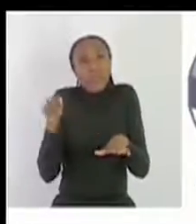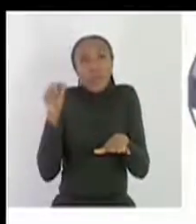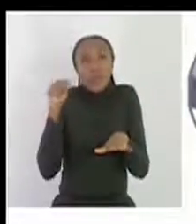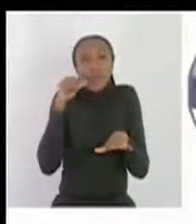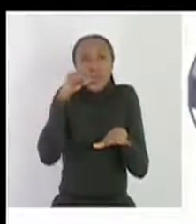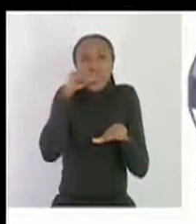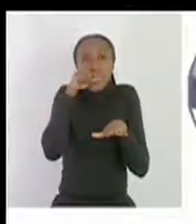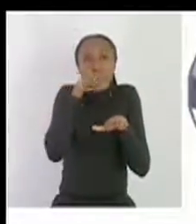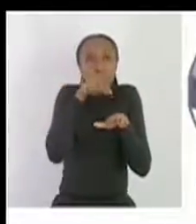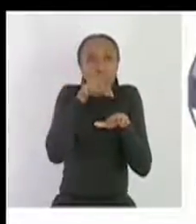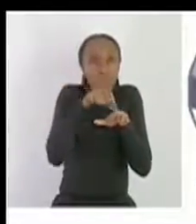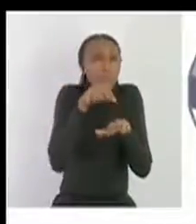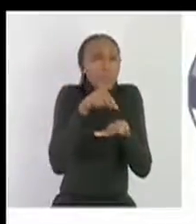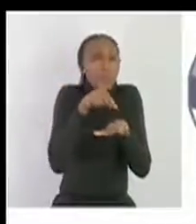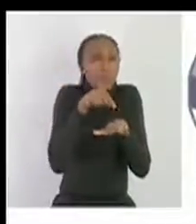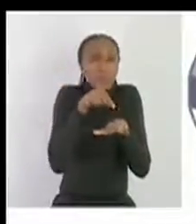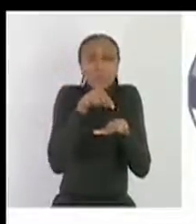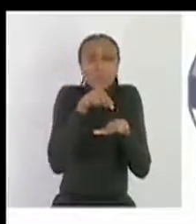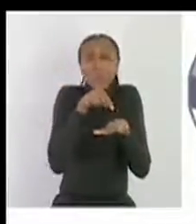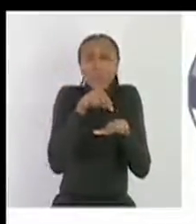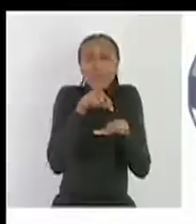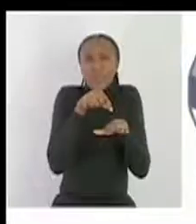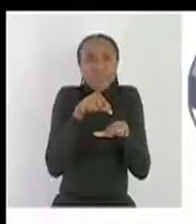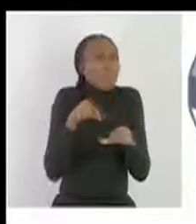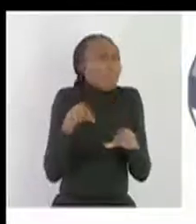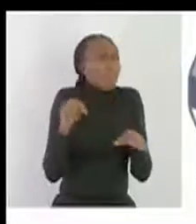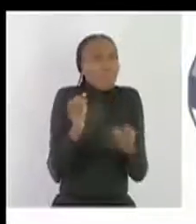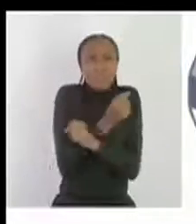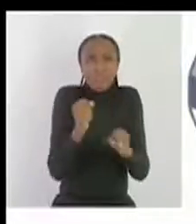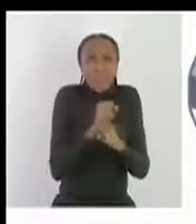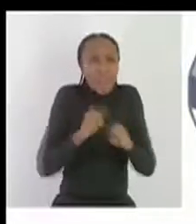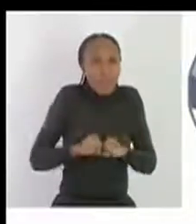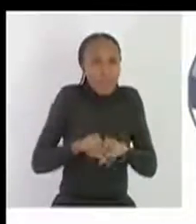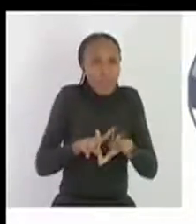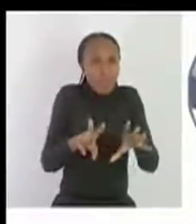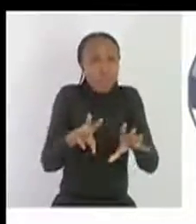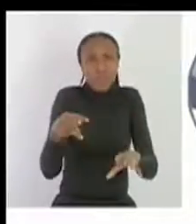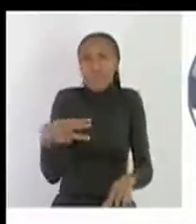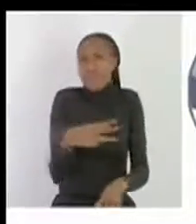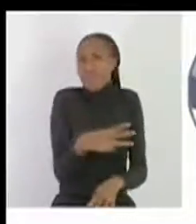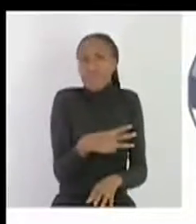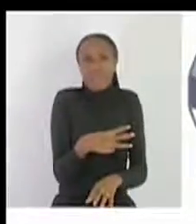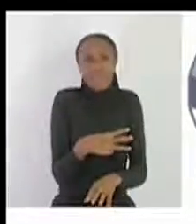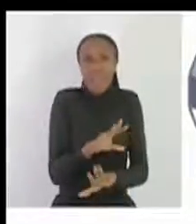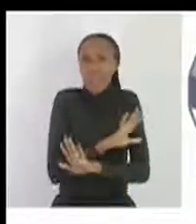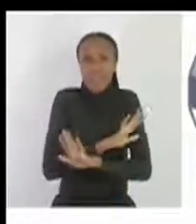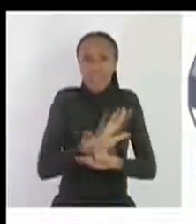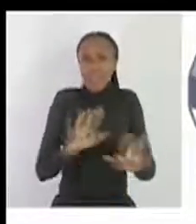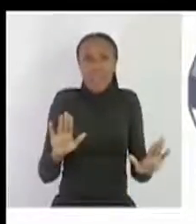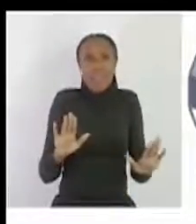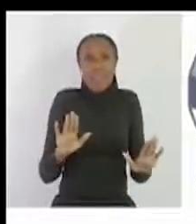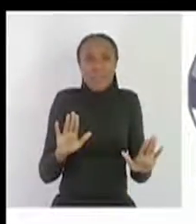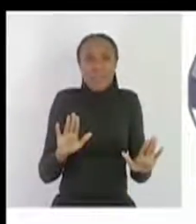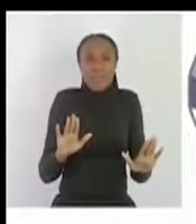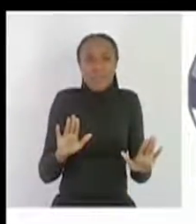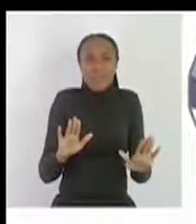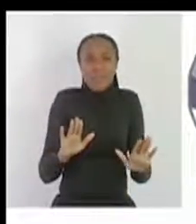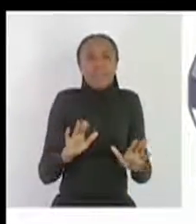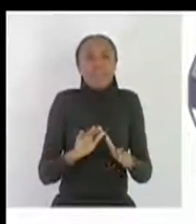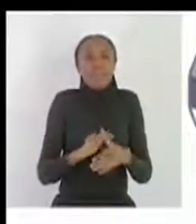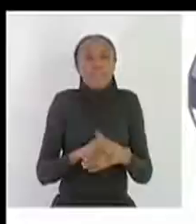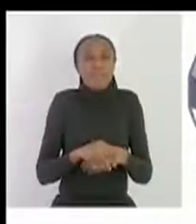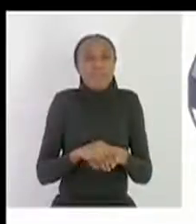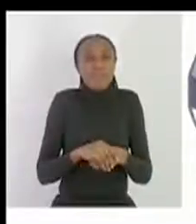let me speak about a mosquito if it bites you it will not transmit this virus which is called HIV and then AIDS